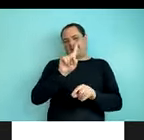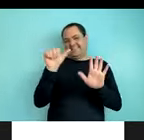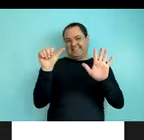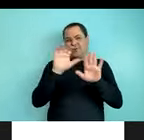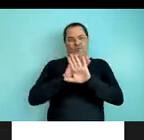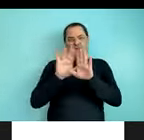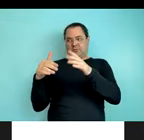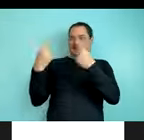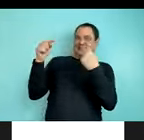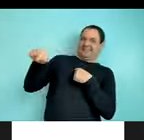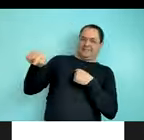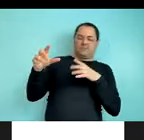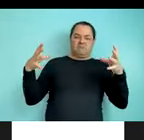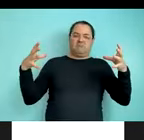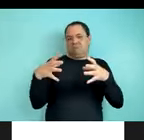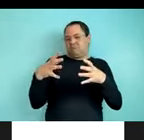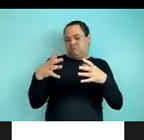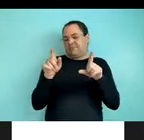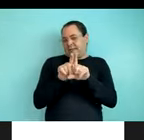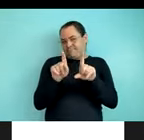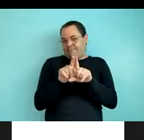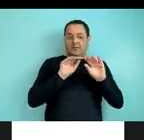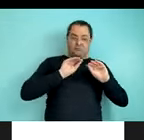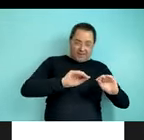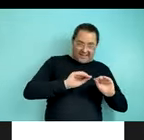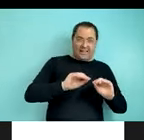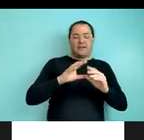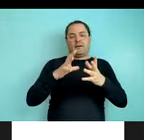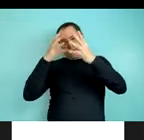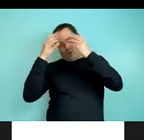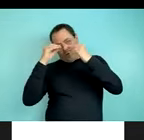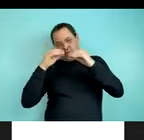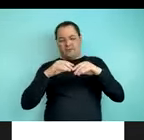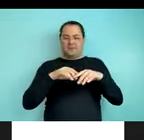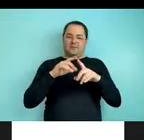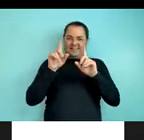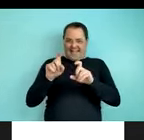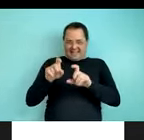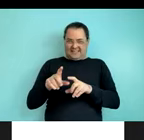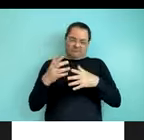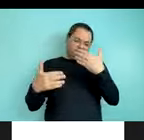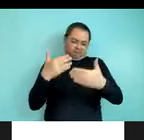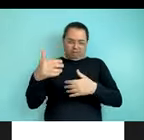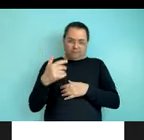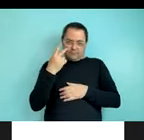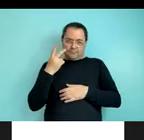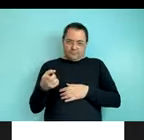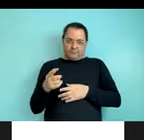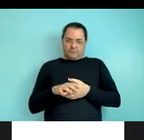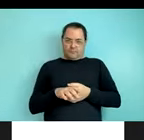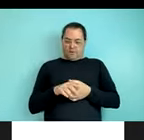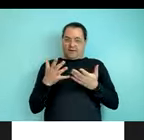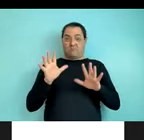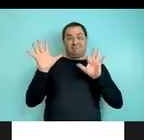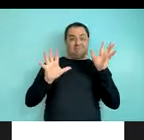the structure was otherwise the same during training. So you saw the event video. And then after the video clip, you were asked to click on the gesture